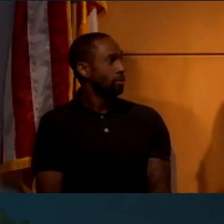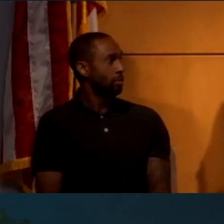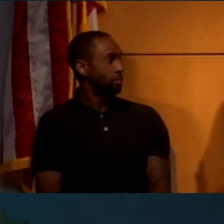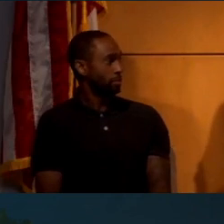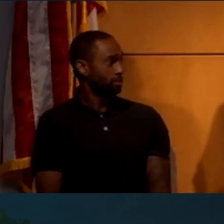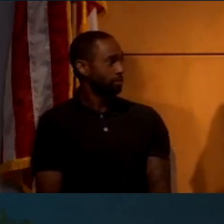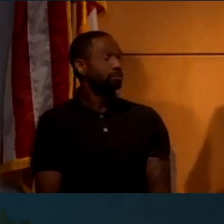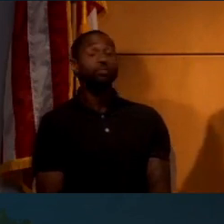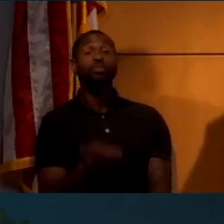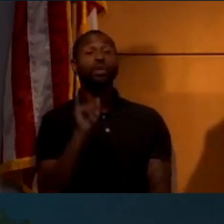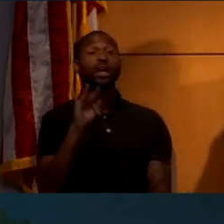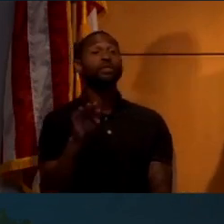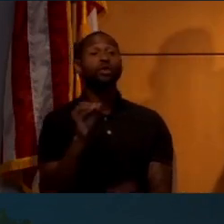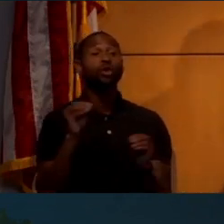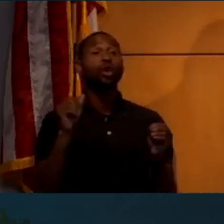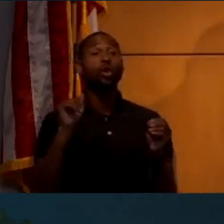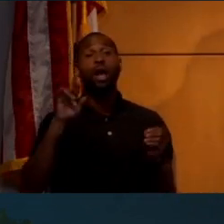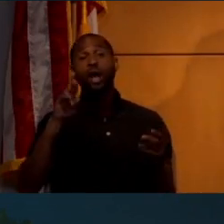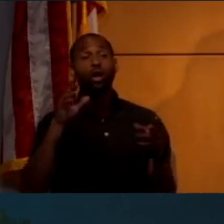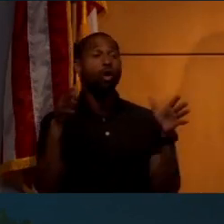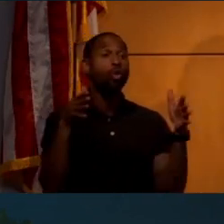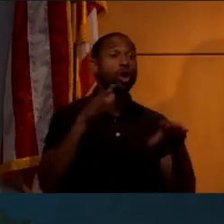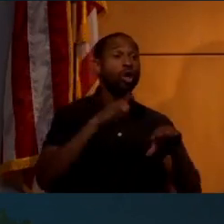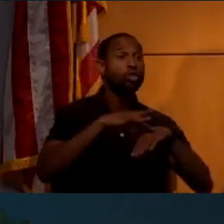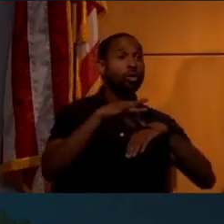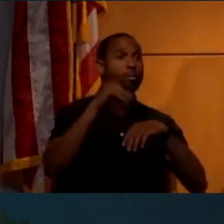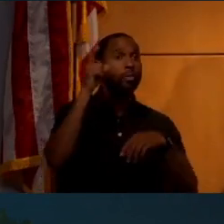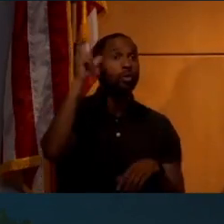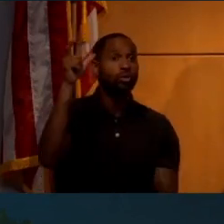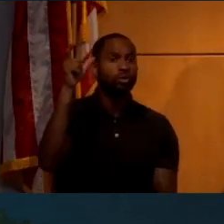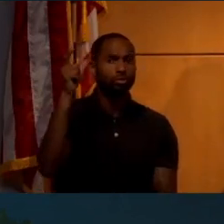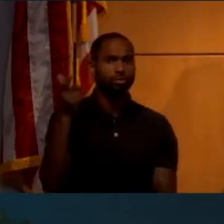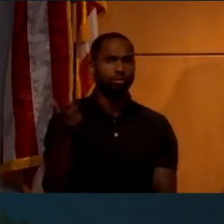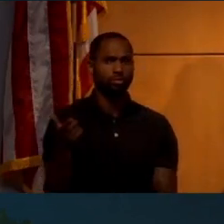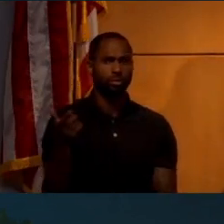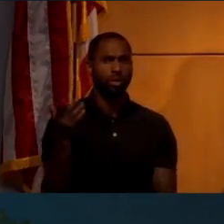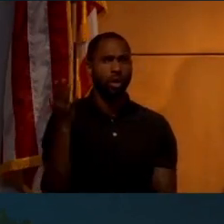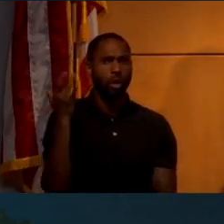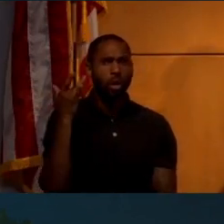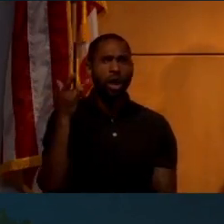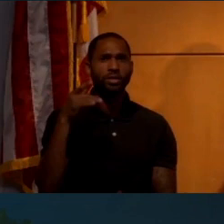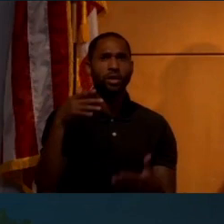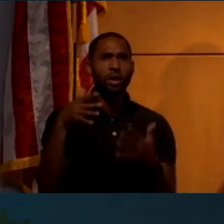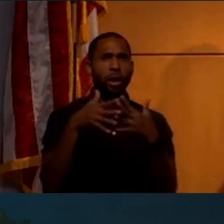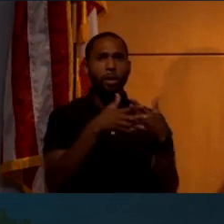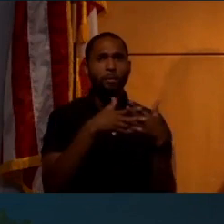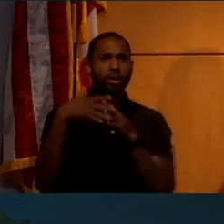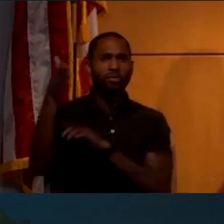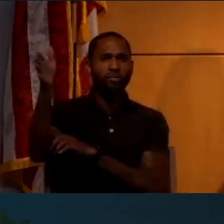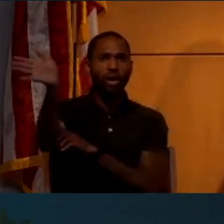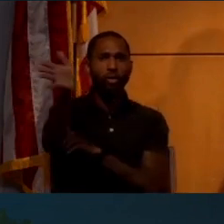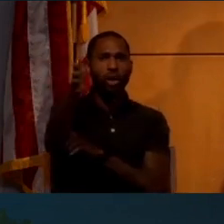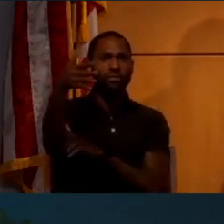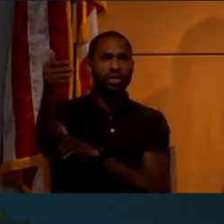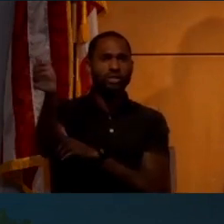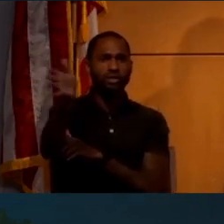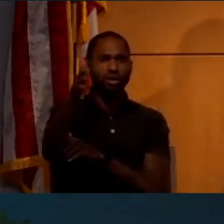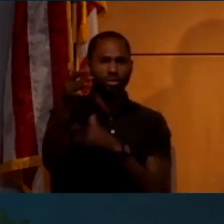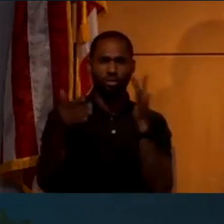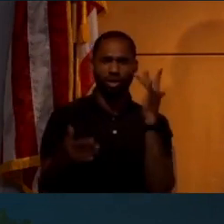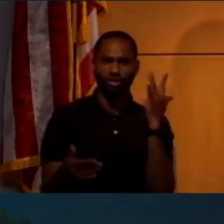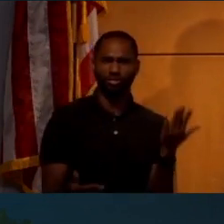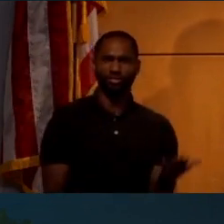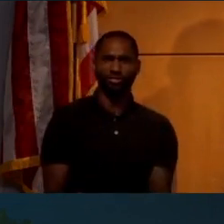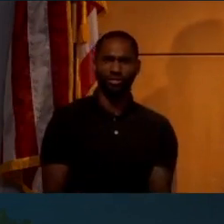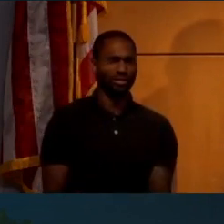If there is no air or wind on the moon, why is this American flag waving? The fact that the